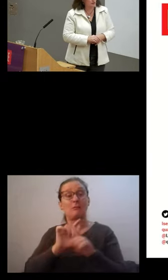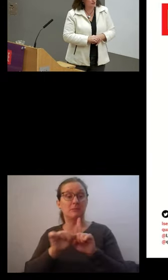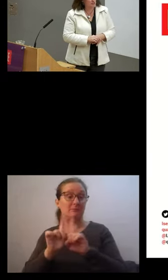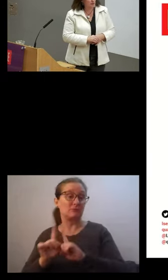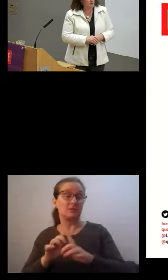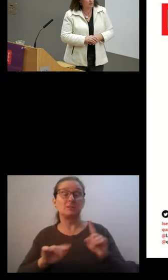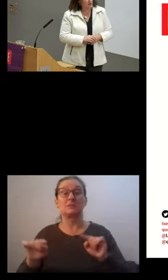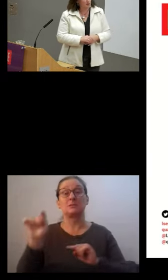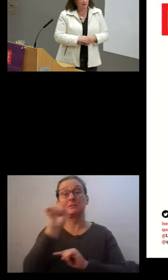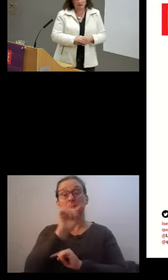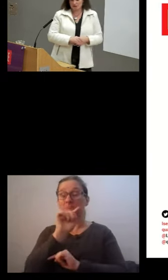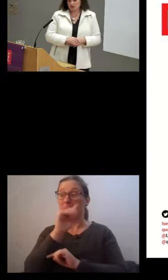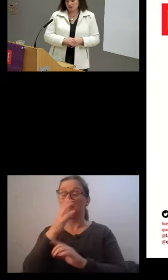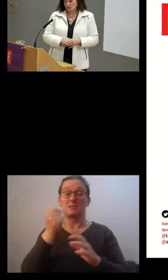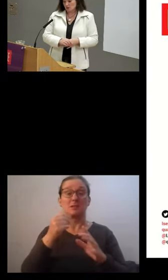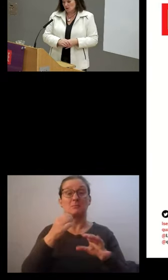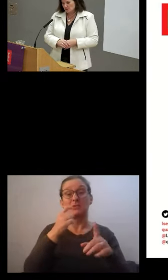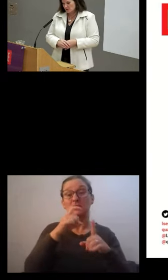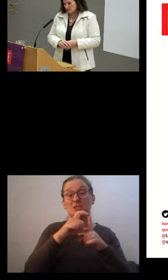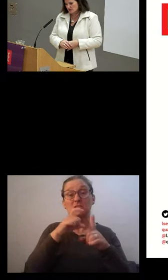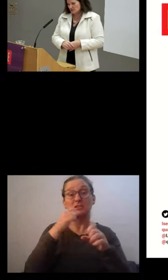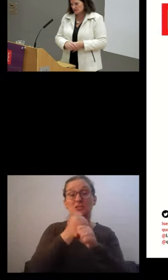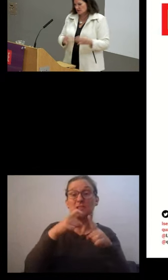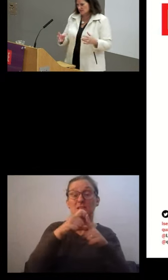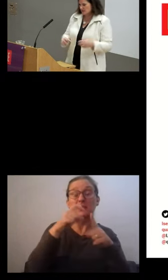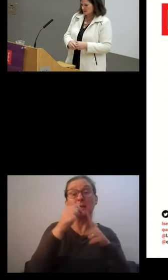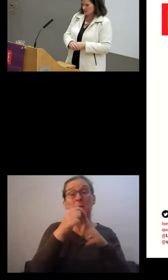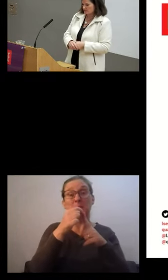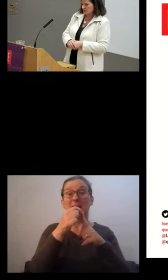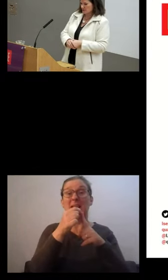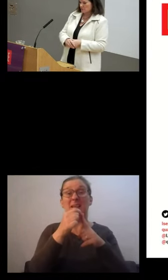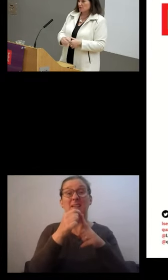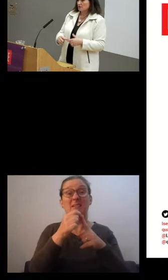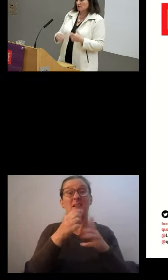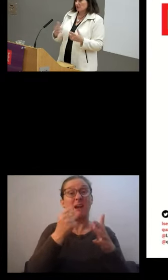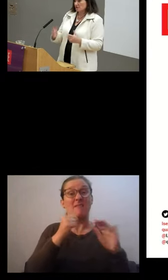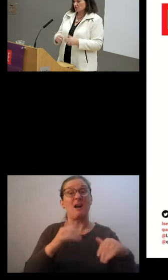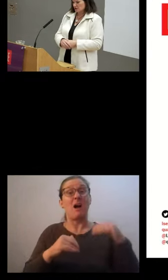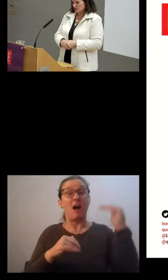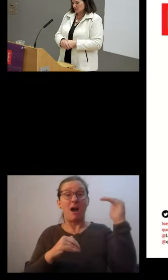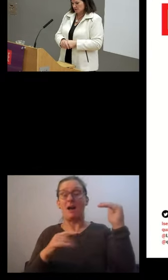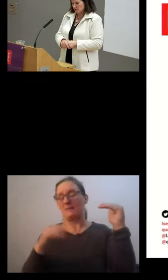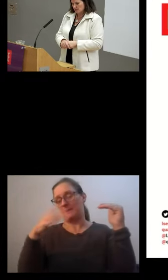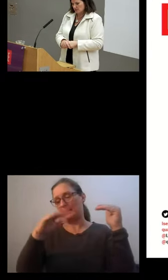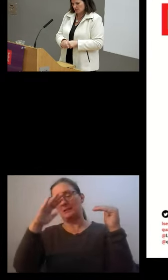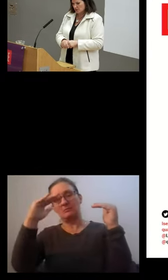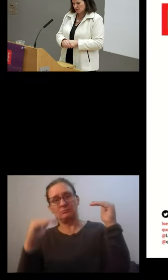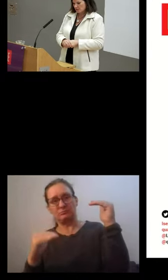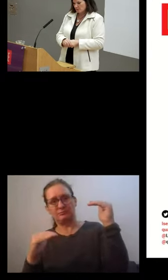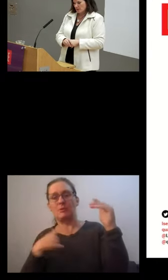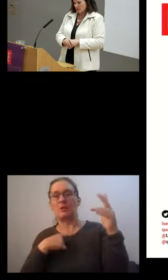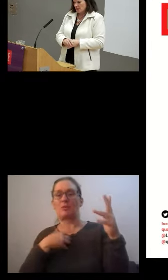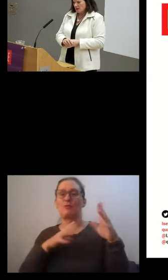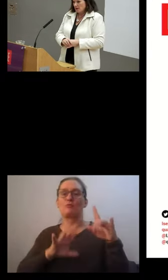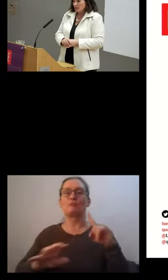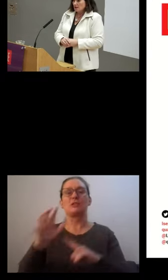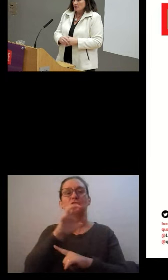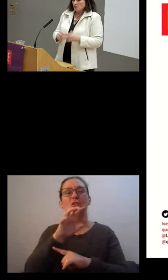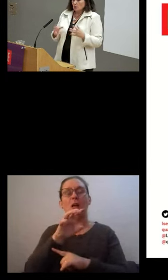higher levels of GDP per capita are actually doing worse on this index as a result of the regional adjustment that we undertook.